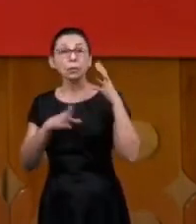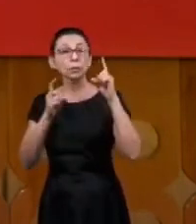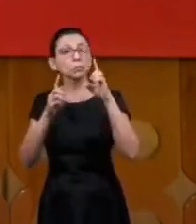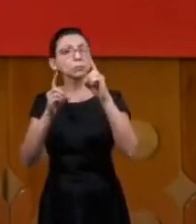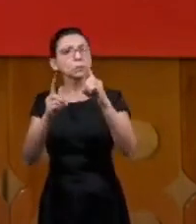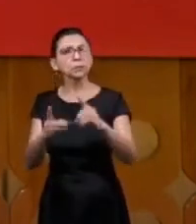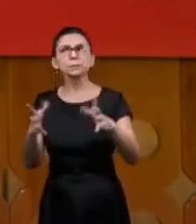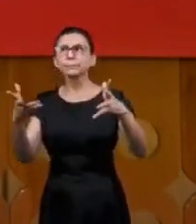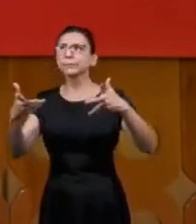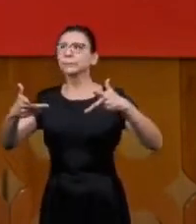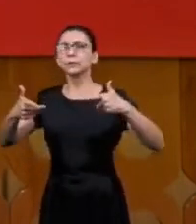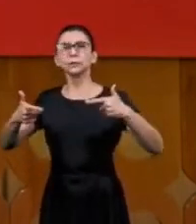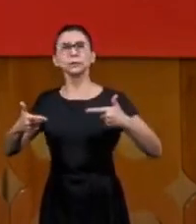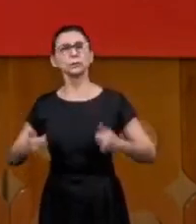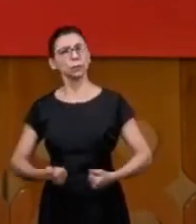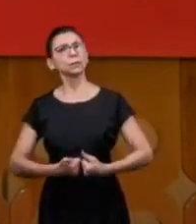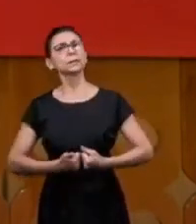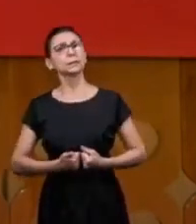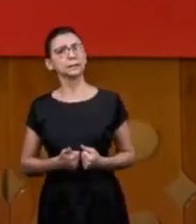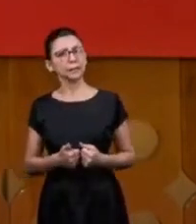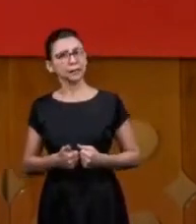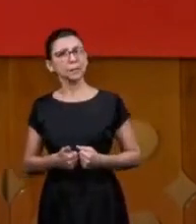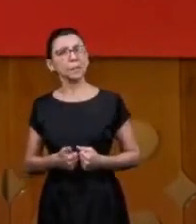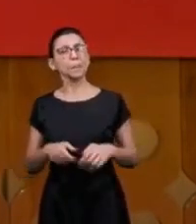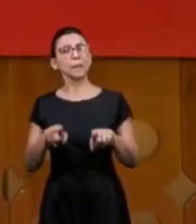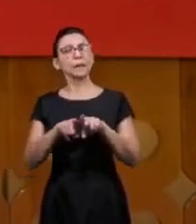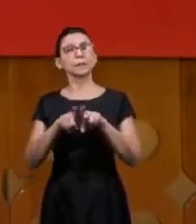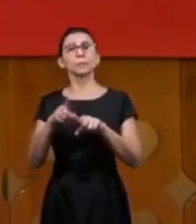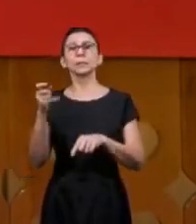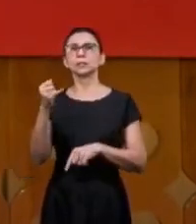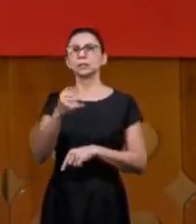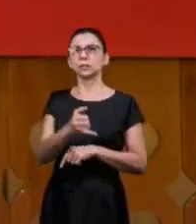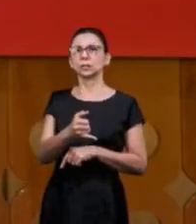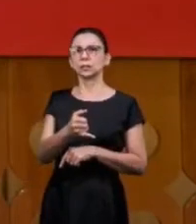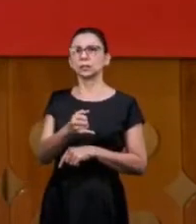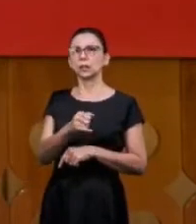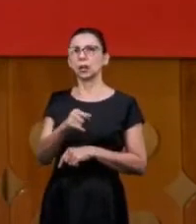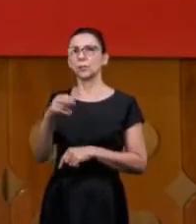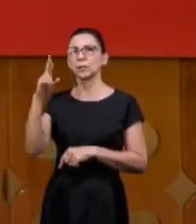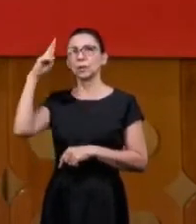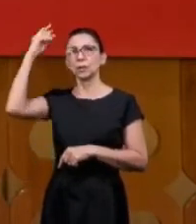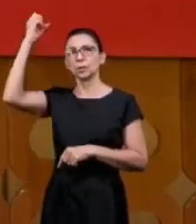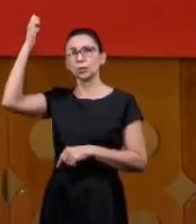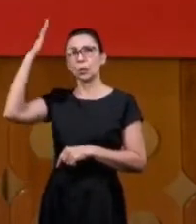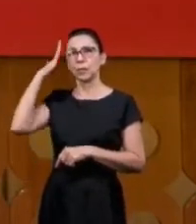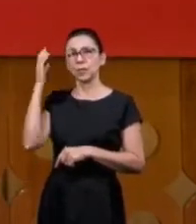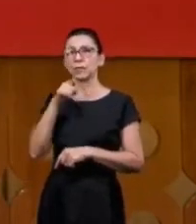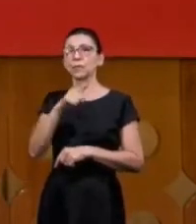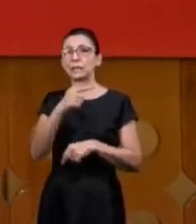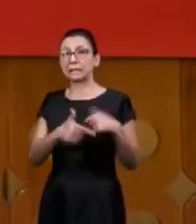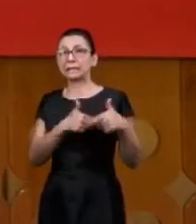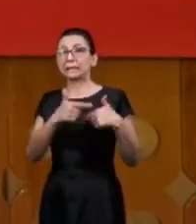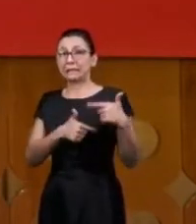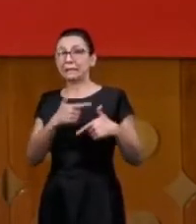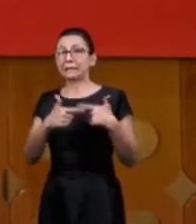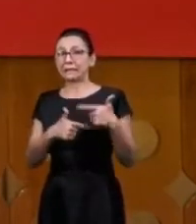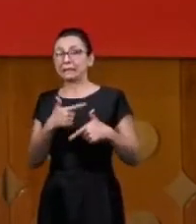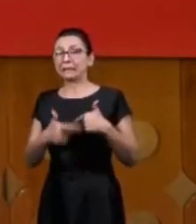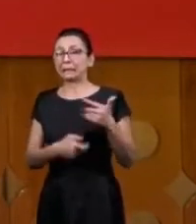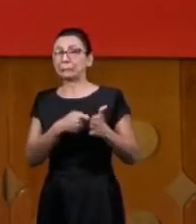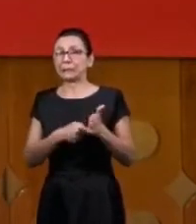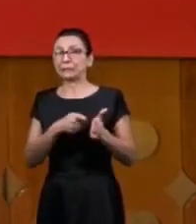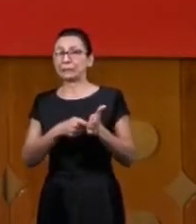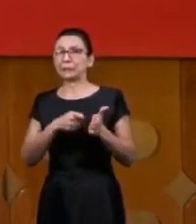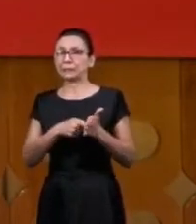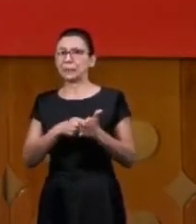doctrine is this and he also said the Lord revealed that you are in a great struggle a great battle but